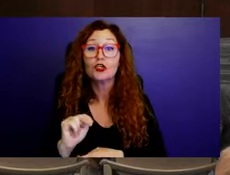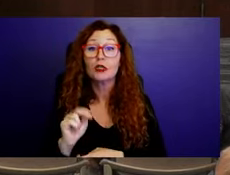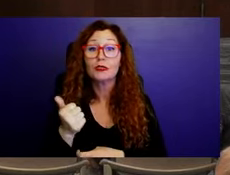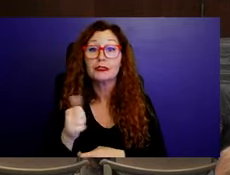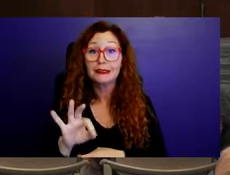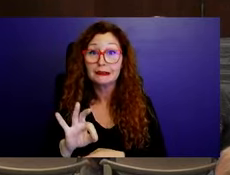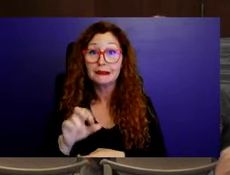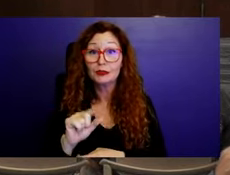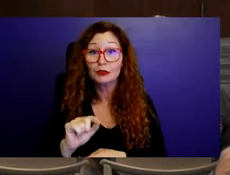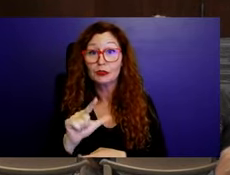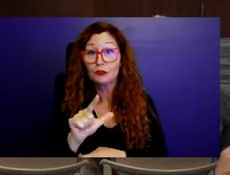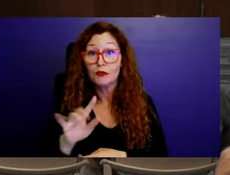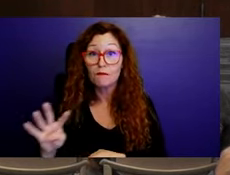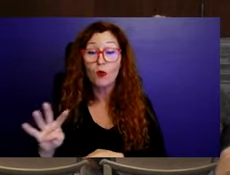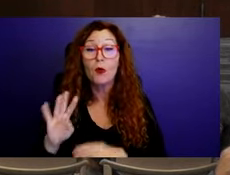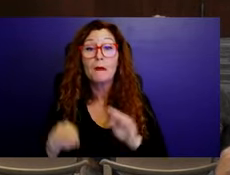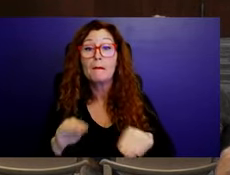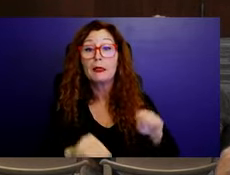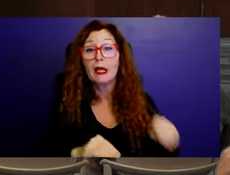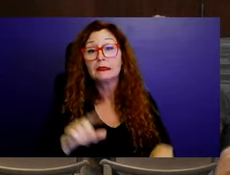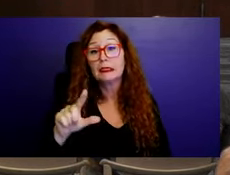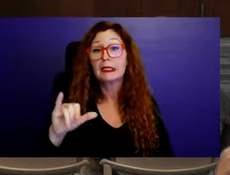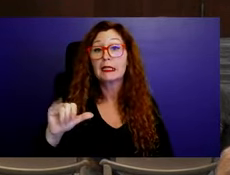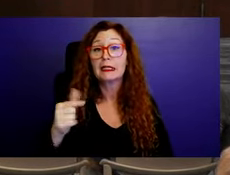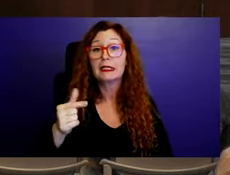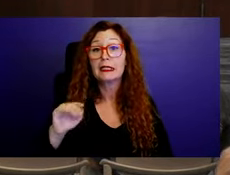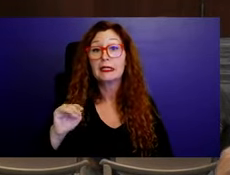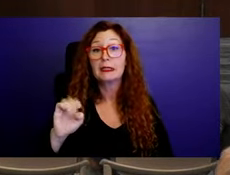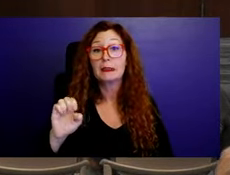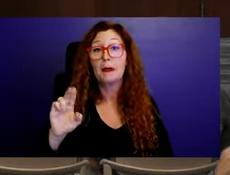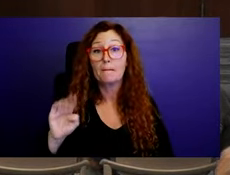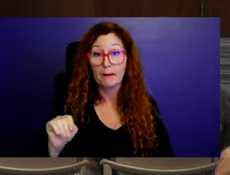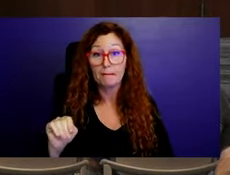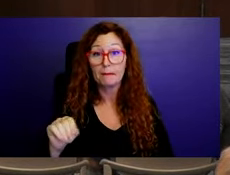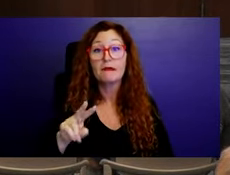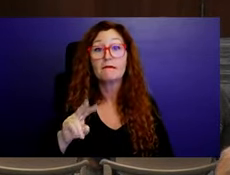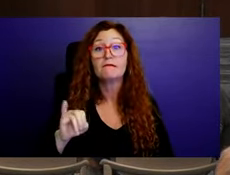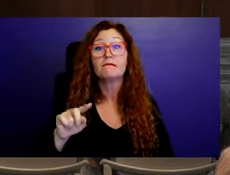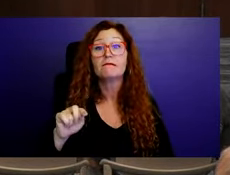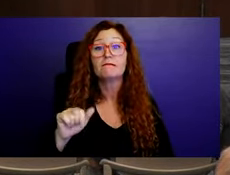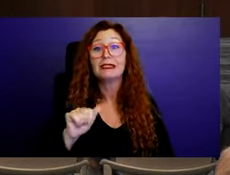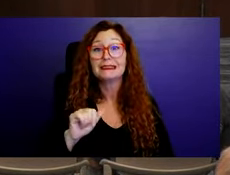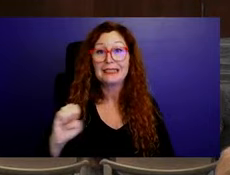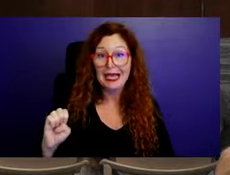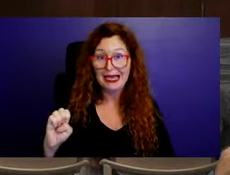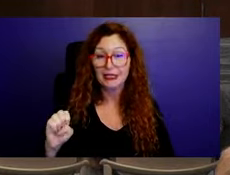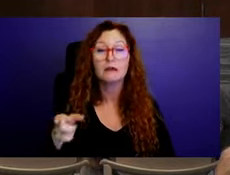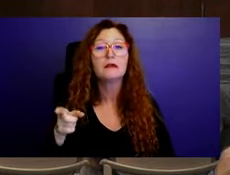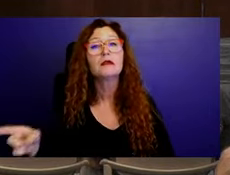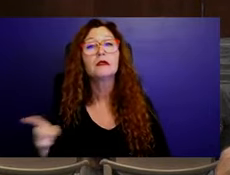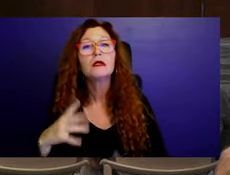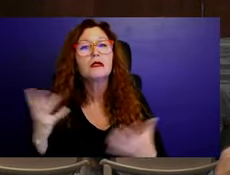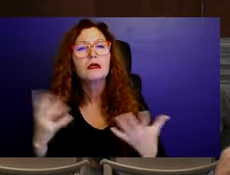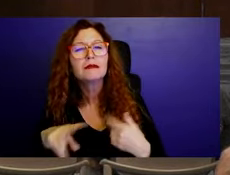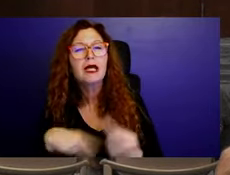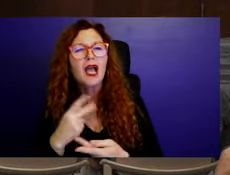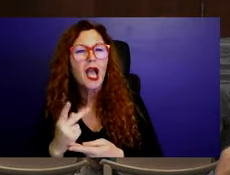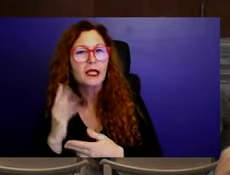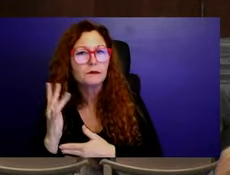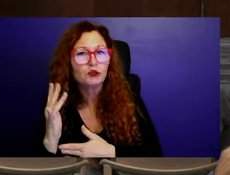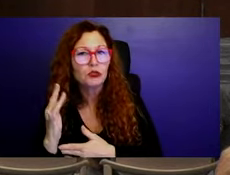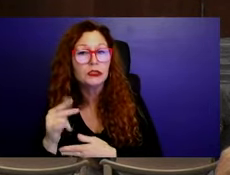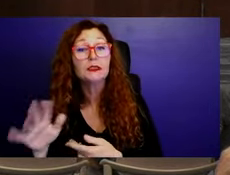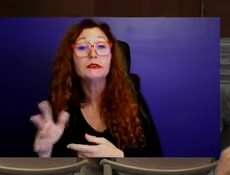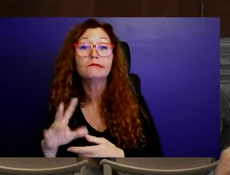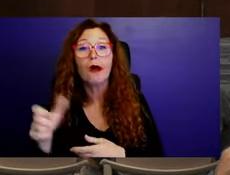Vitae. I hope I'm pronouncing that right, Lignum Vitae. It is also known as the Tree of Life at 10.30 a.m. at the Boynton Hills Neighborhood